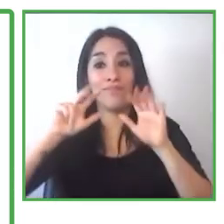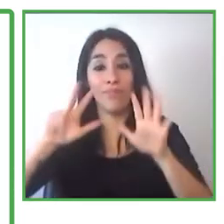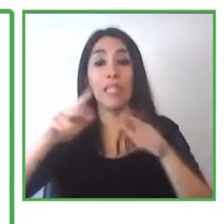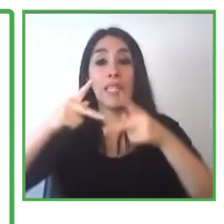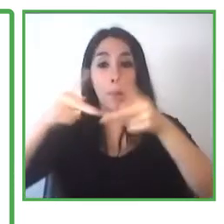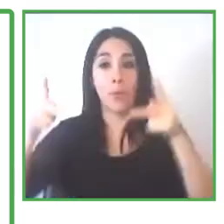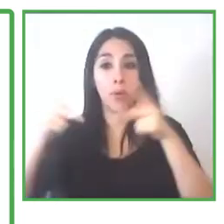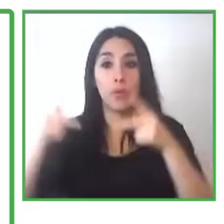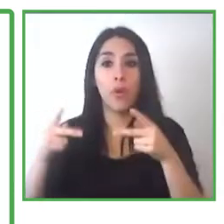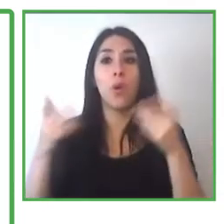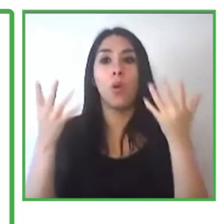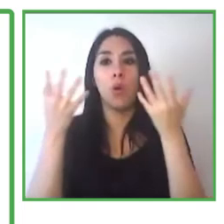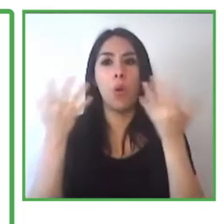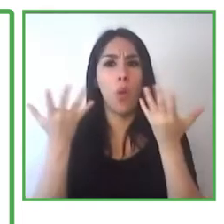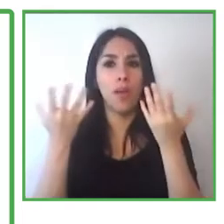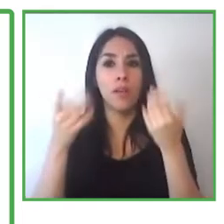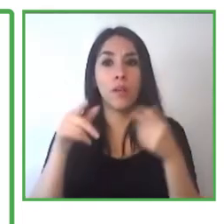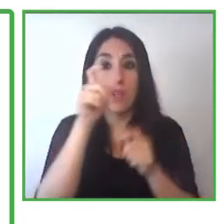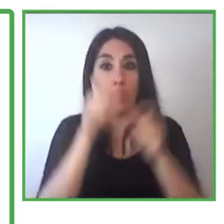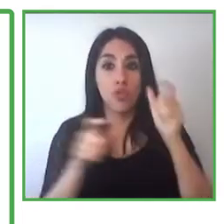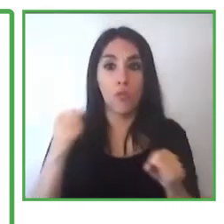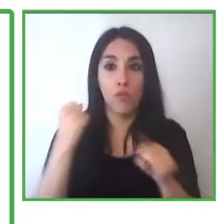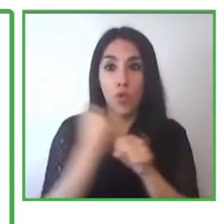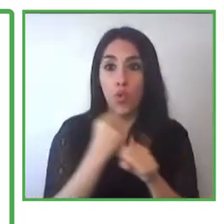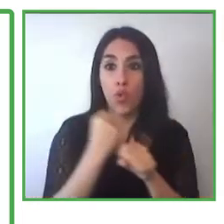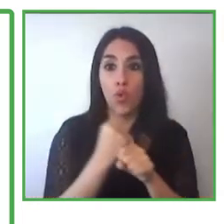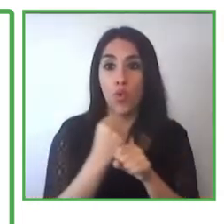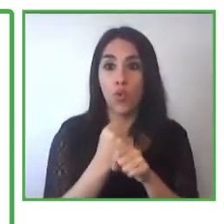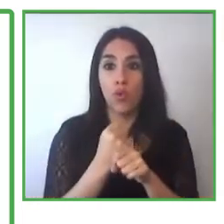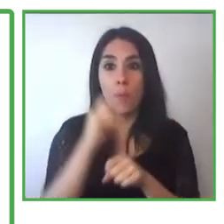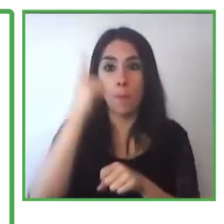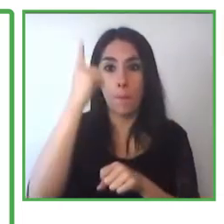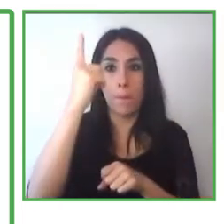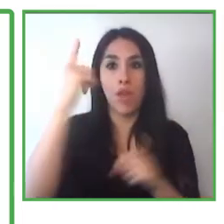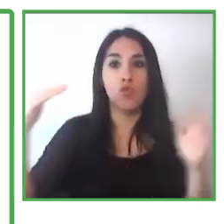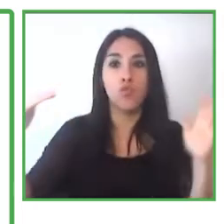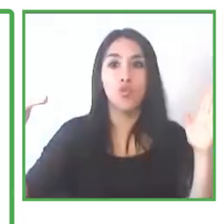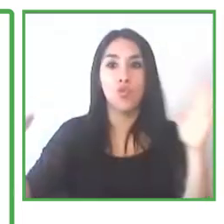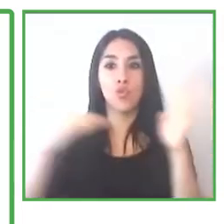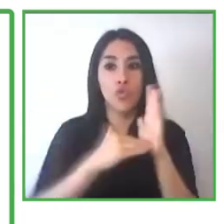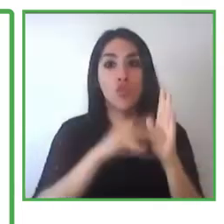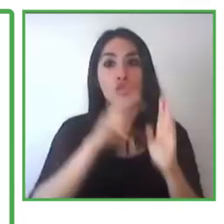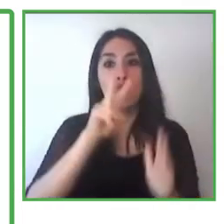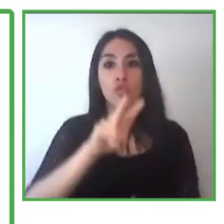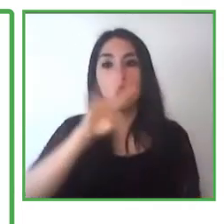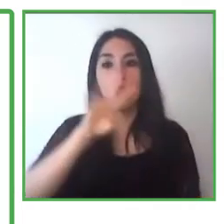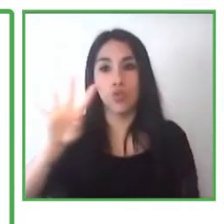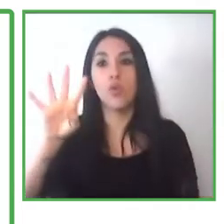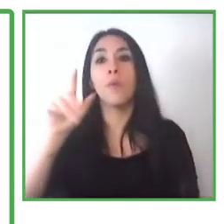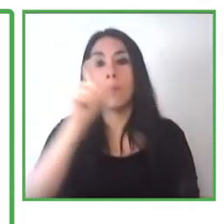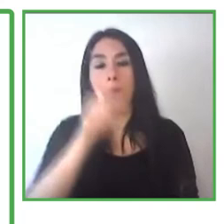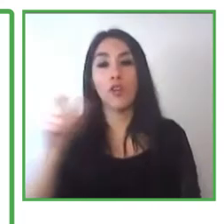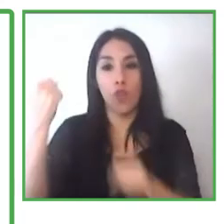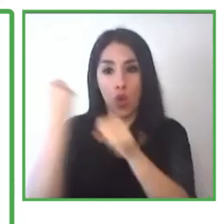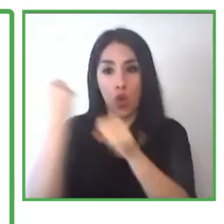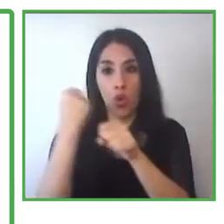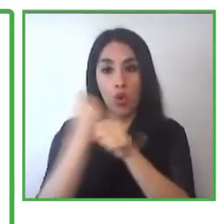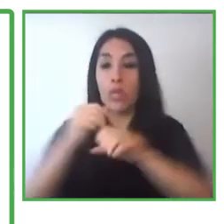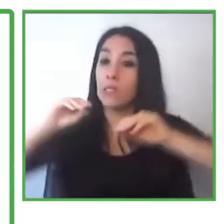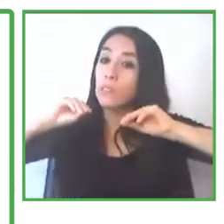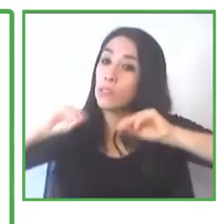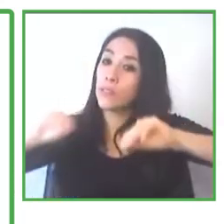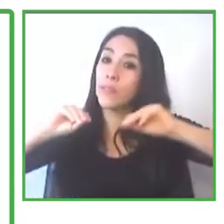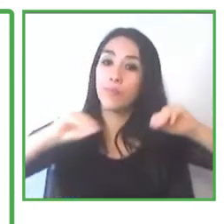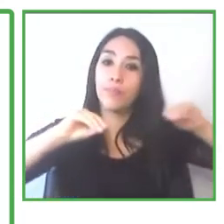1,024 professional technicians that are all prospectors and